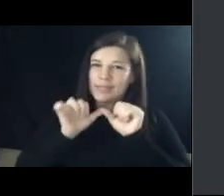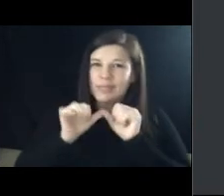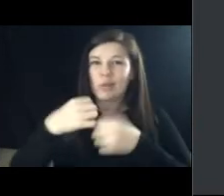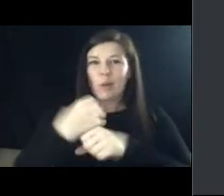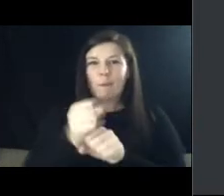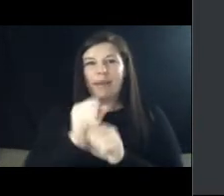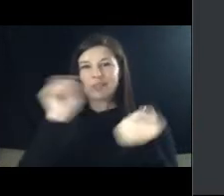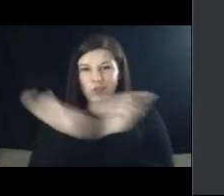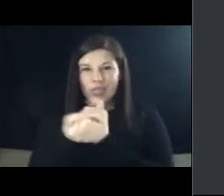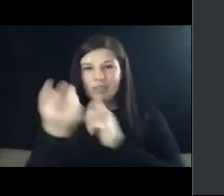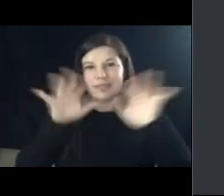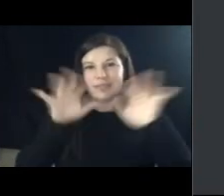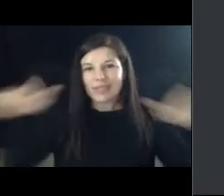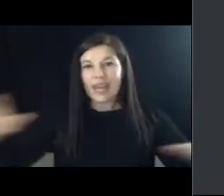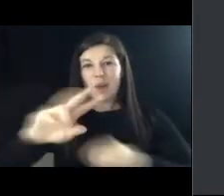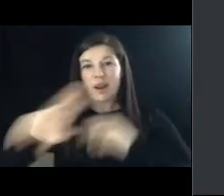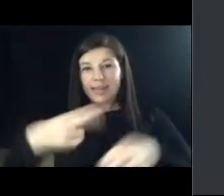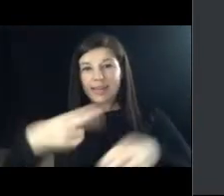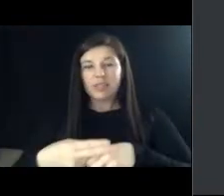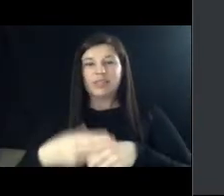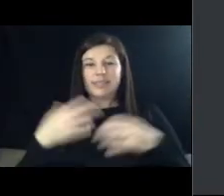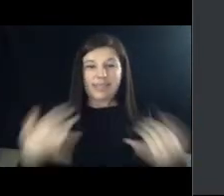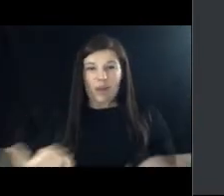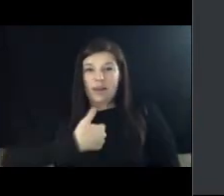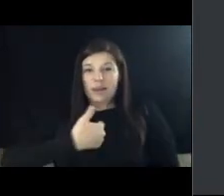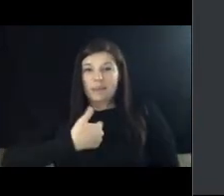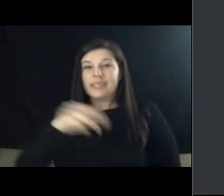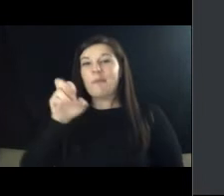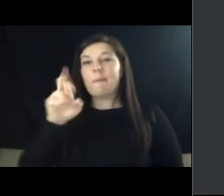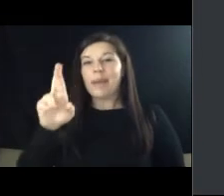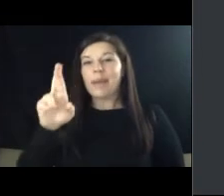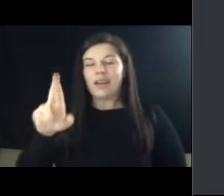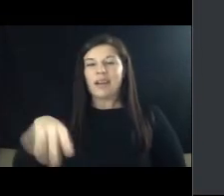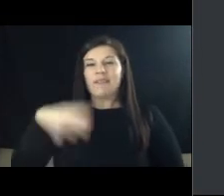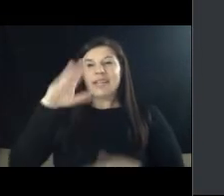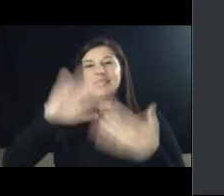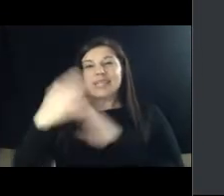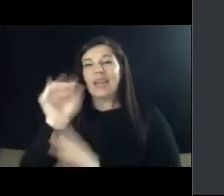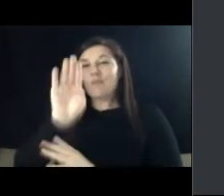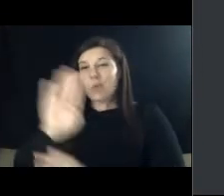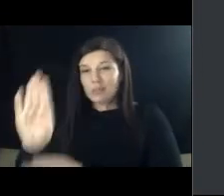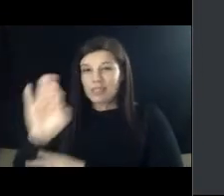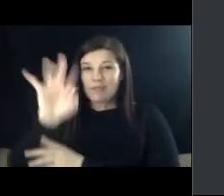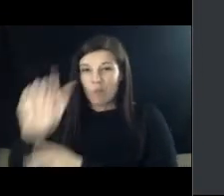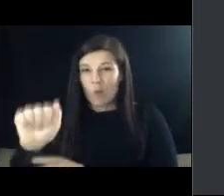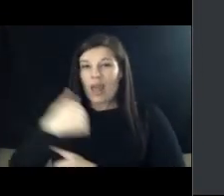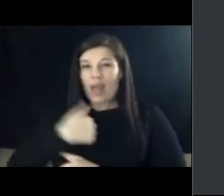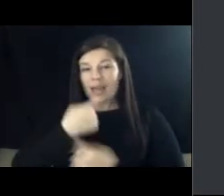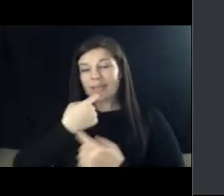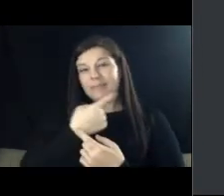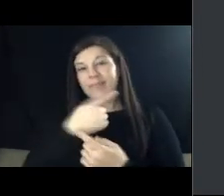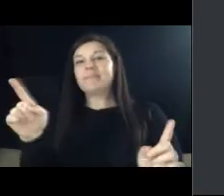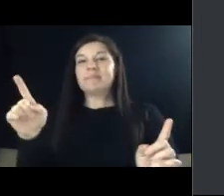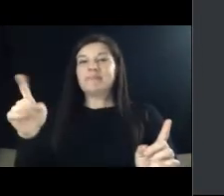now therefore i type and surga mayor of the city of boynton beach florida do hereby proclaim and extend greetings and